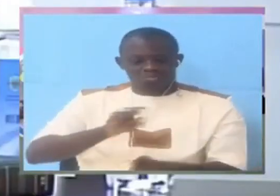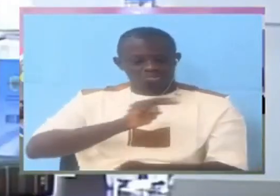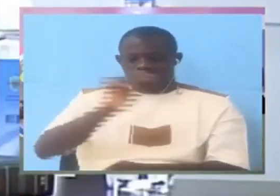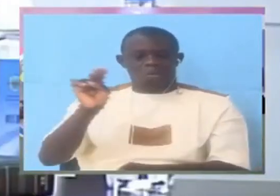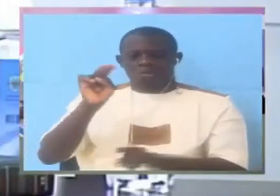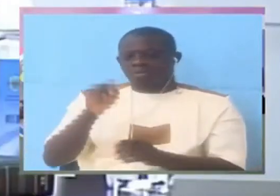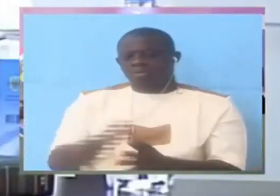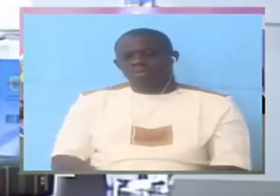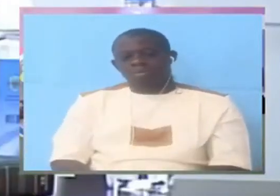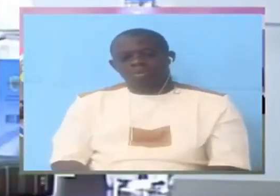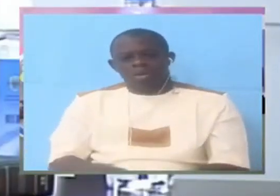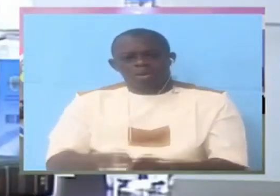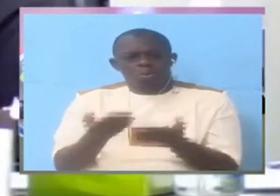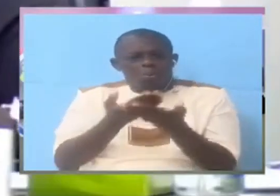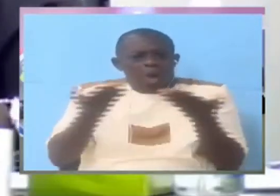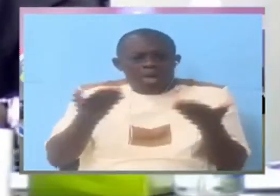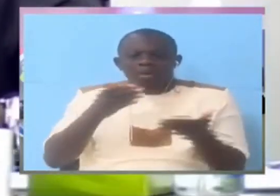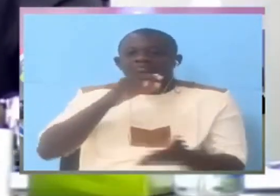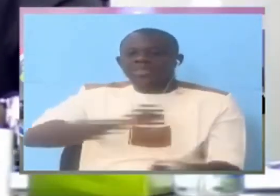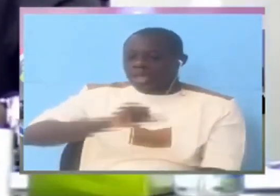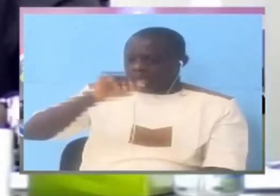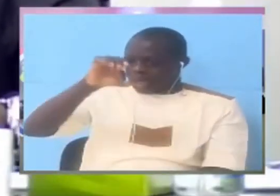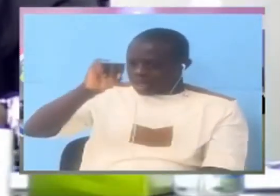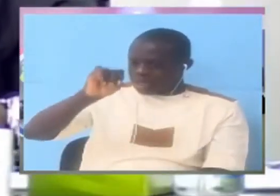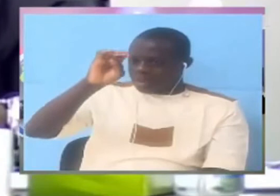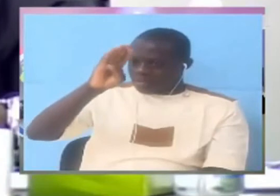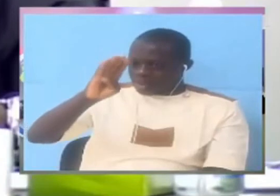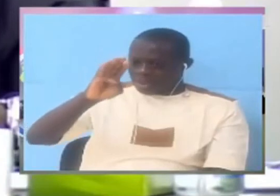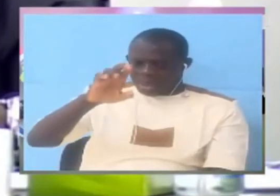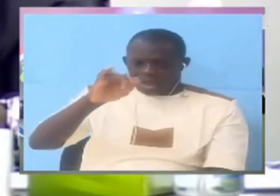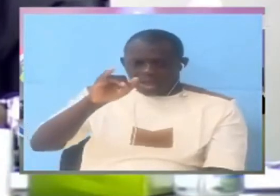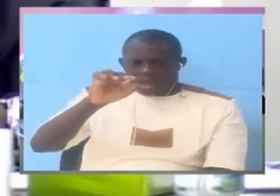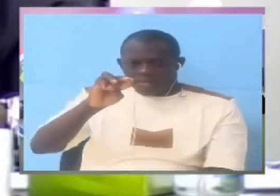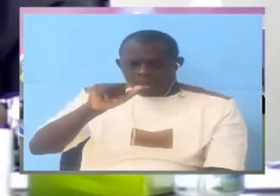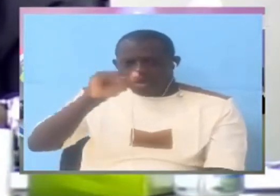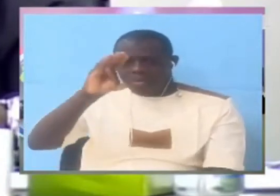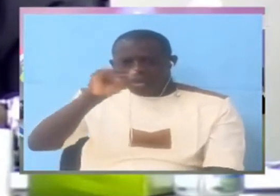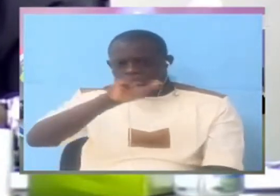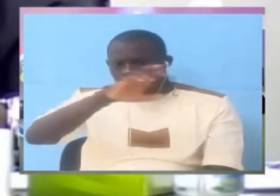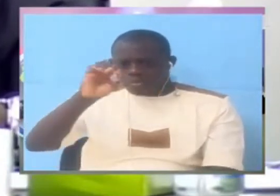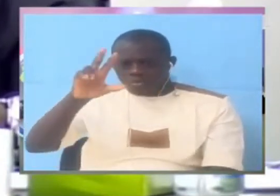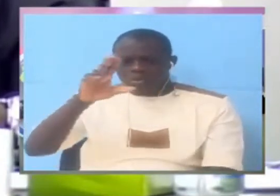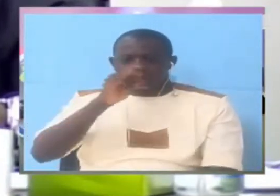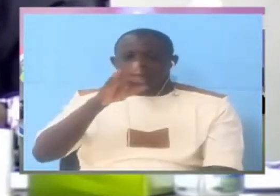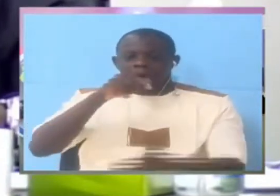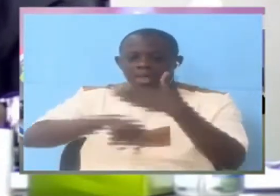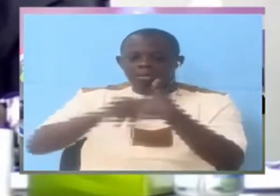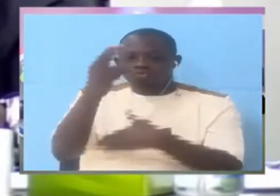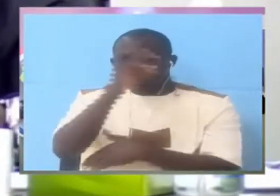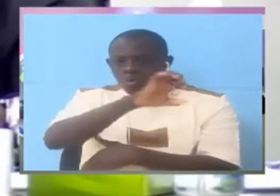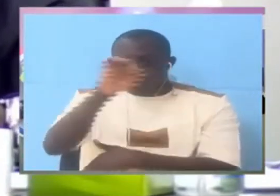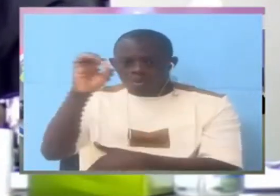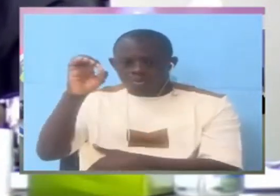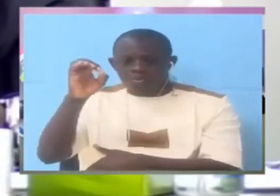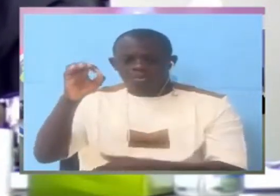know Why would Mr. Ibrahim Abaro say that in 2000? Yes, I would say Mr. Ibrahim Abaro, I he